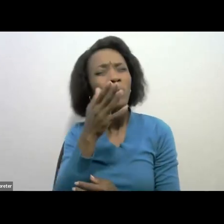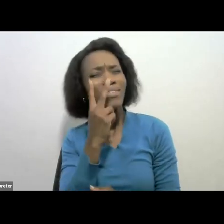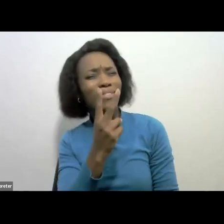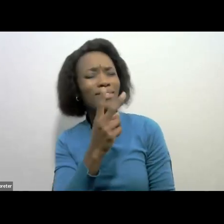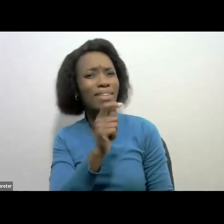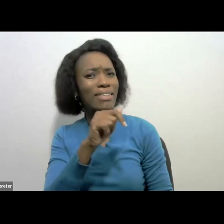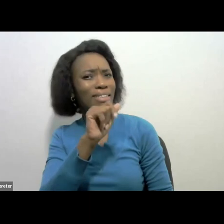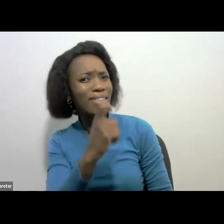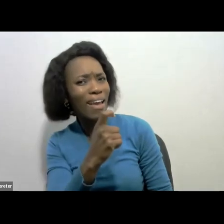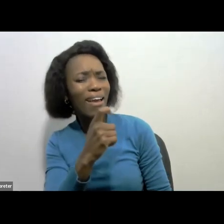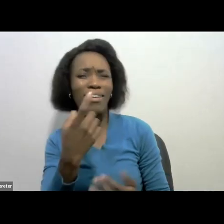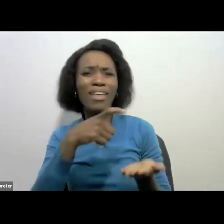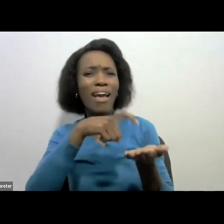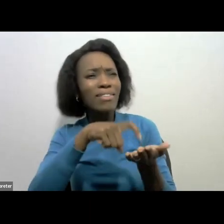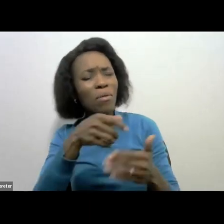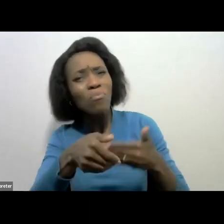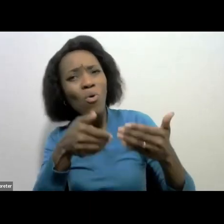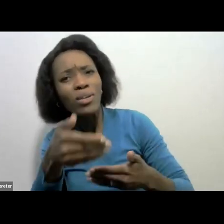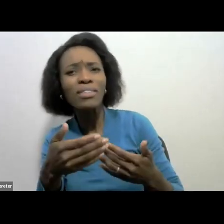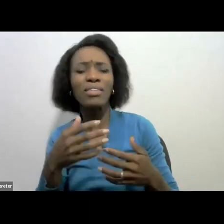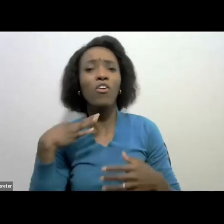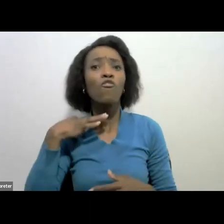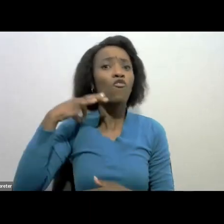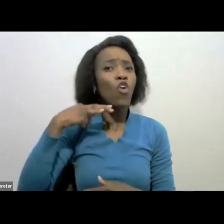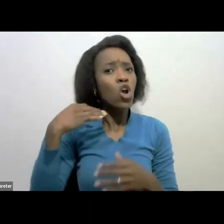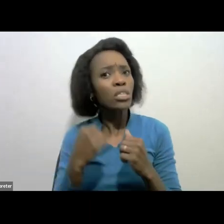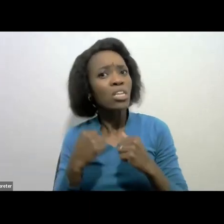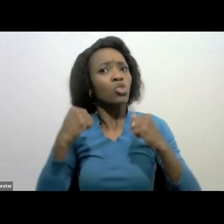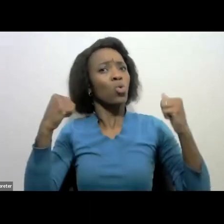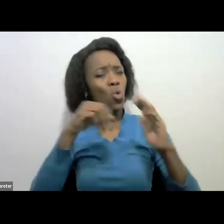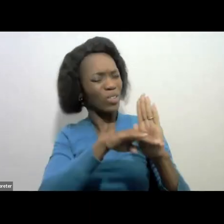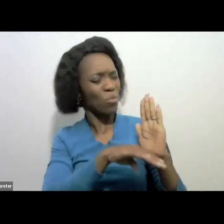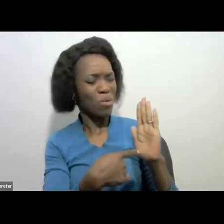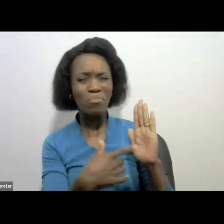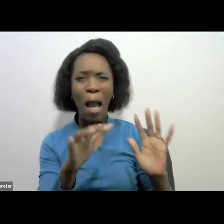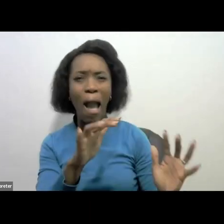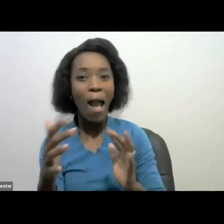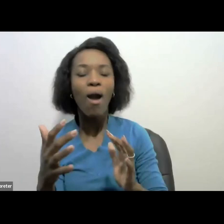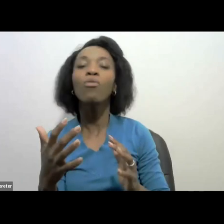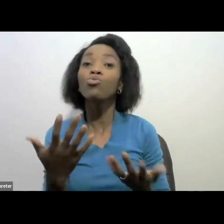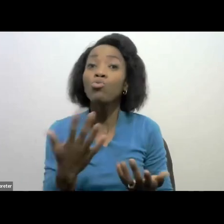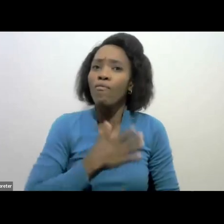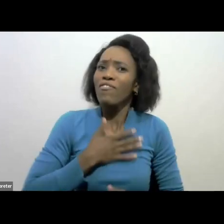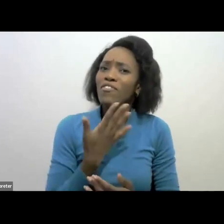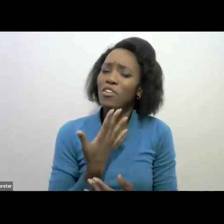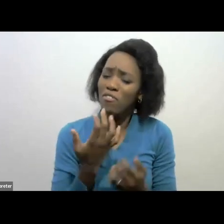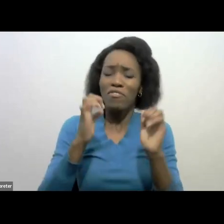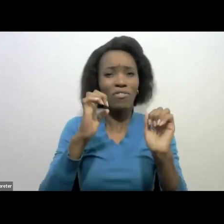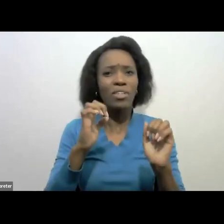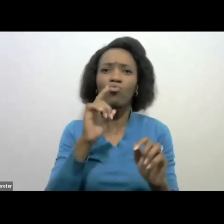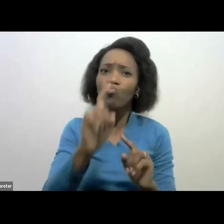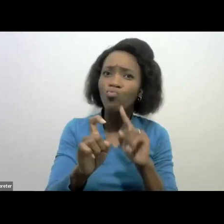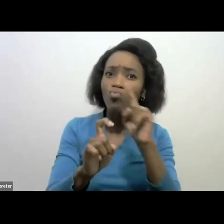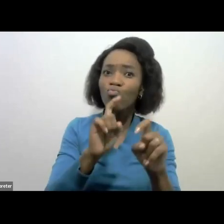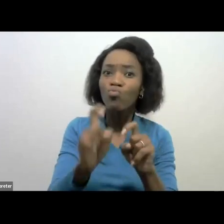debt process, voluntary disclosure program. Feel free, ladies and gentlemen, to pose a question on our Q&A